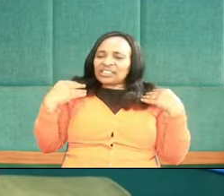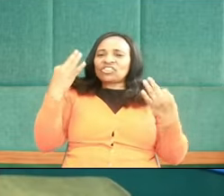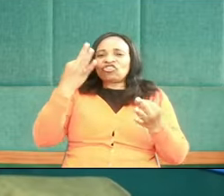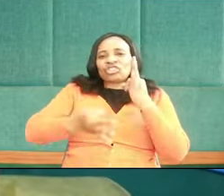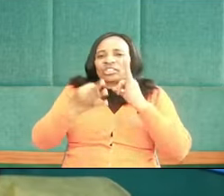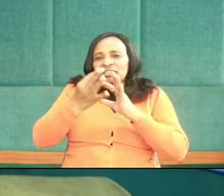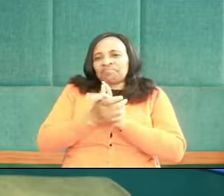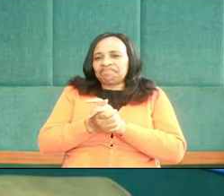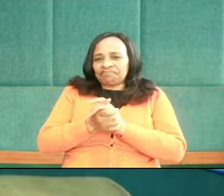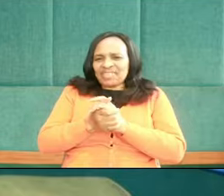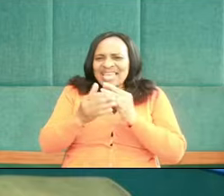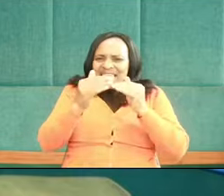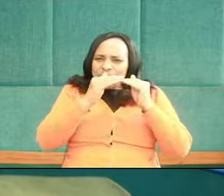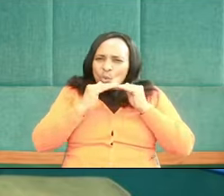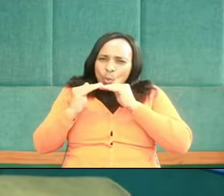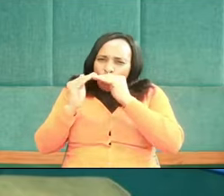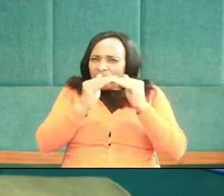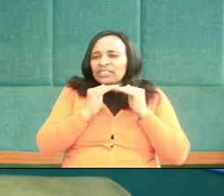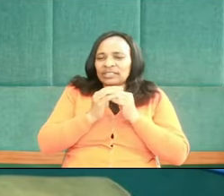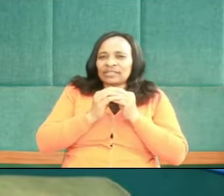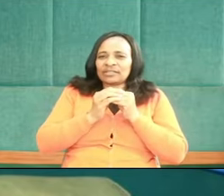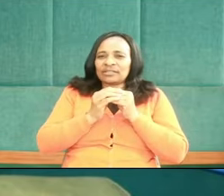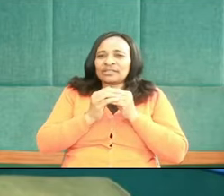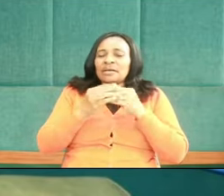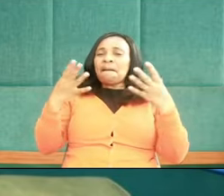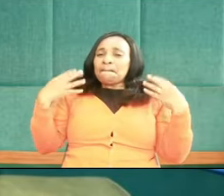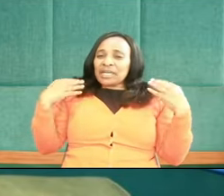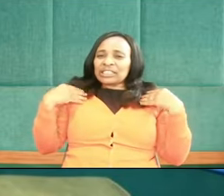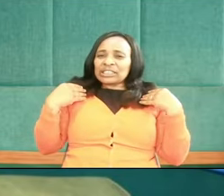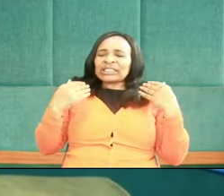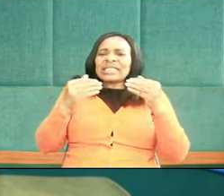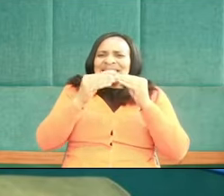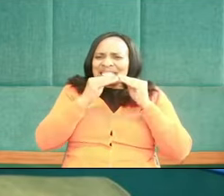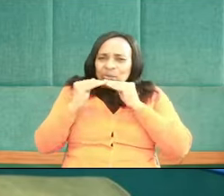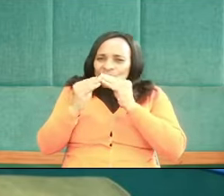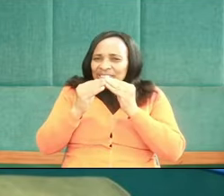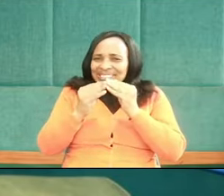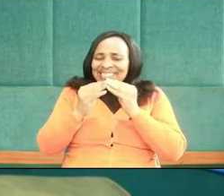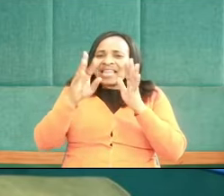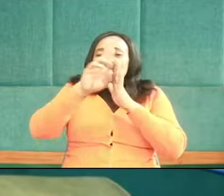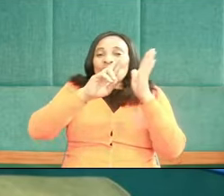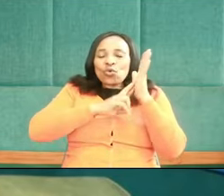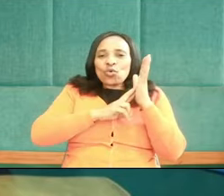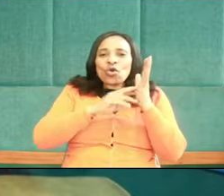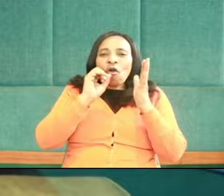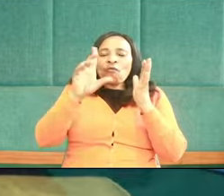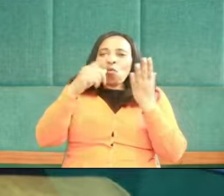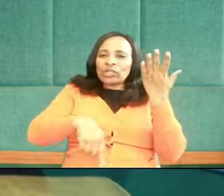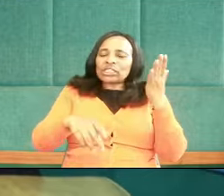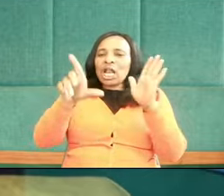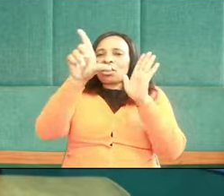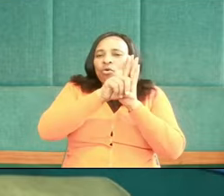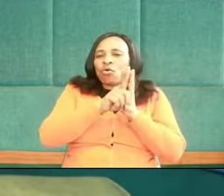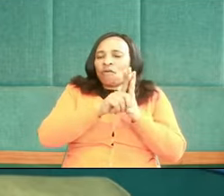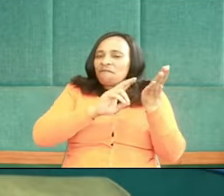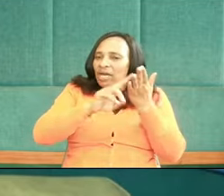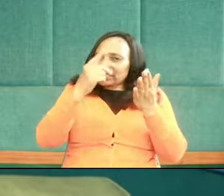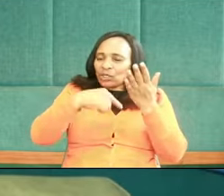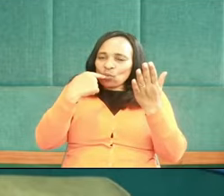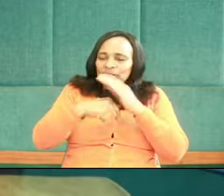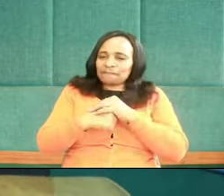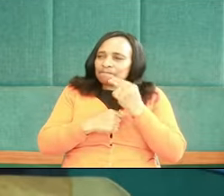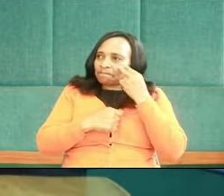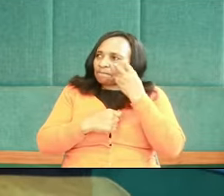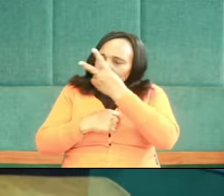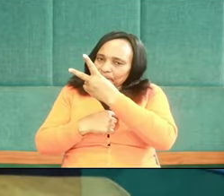you know, equality. Practicing, you know, equity. Practicing the rule of law. Friends, notice what the text says. But